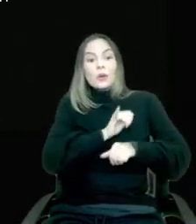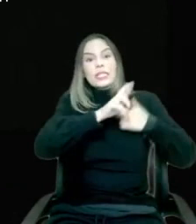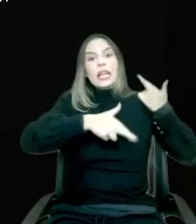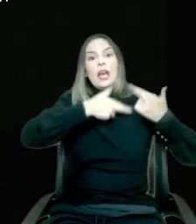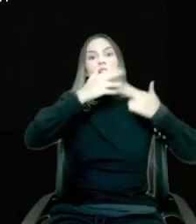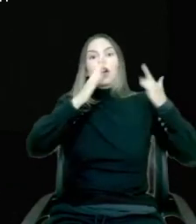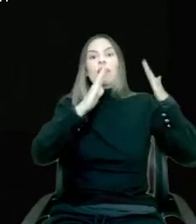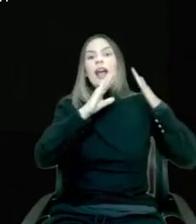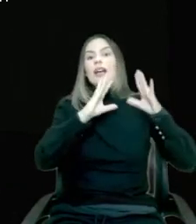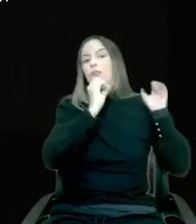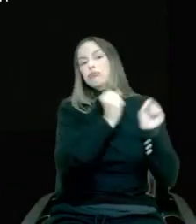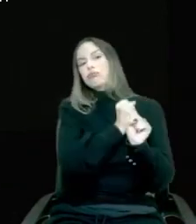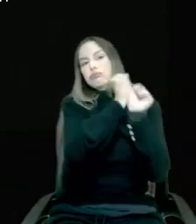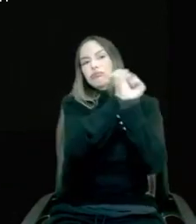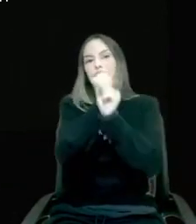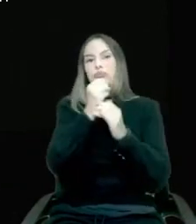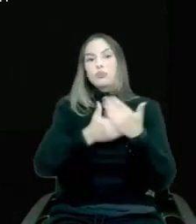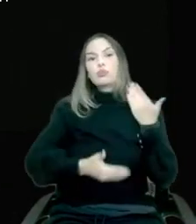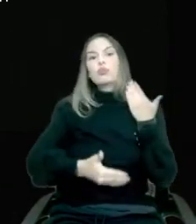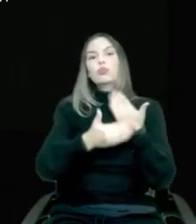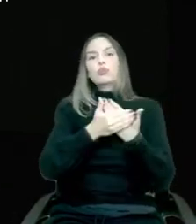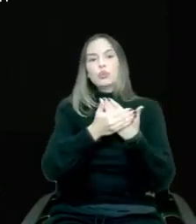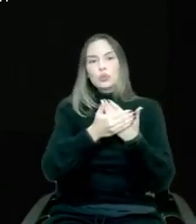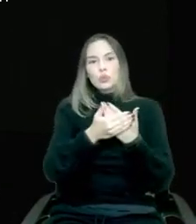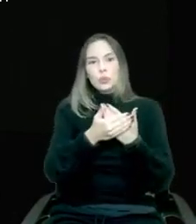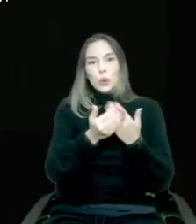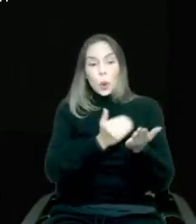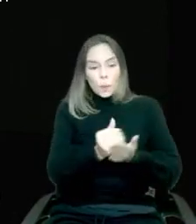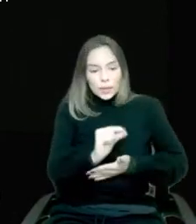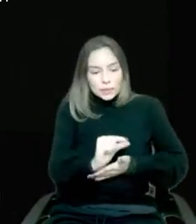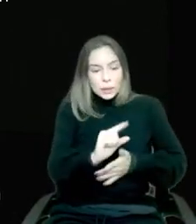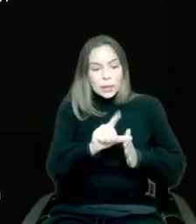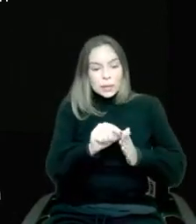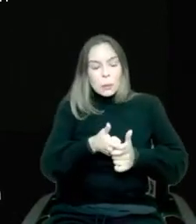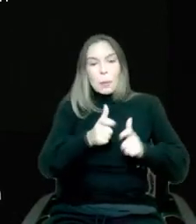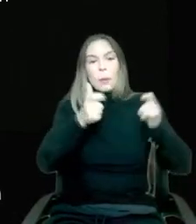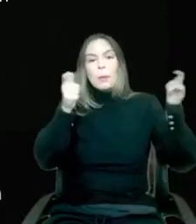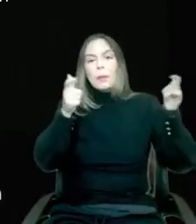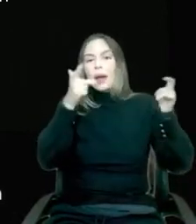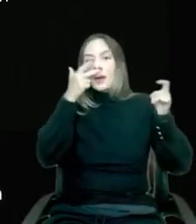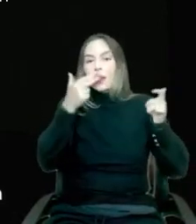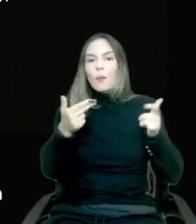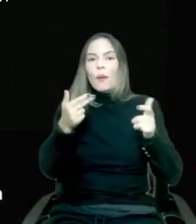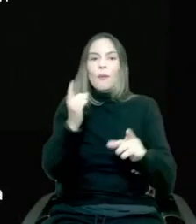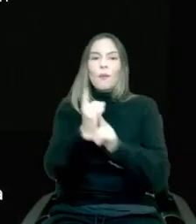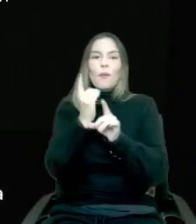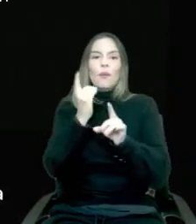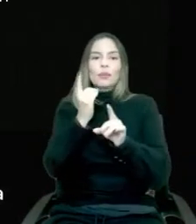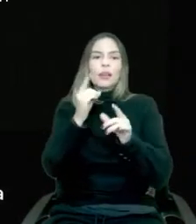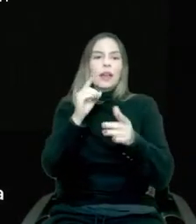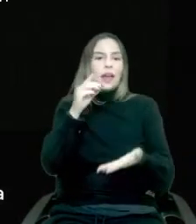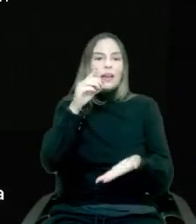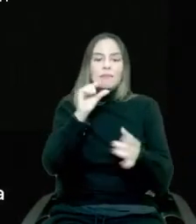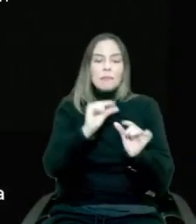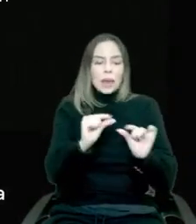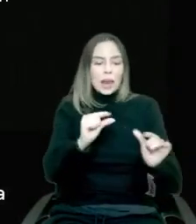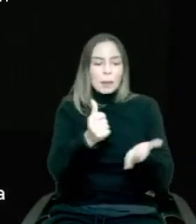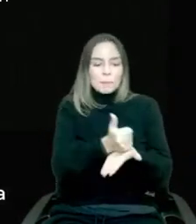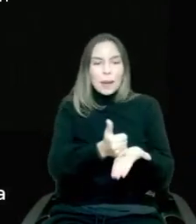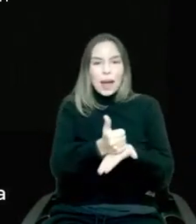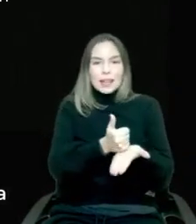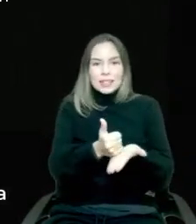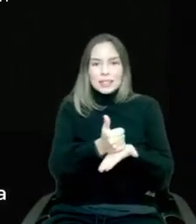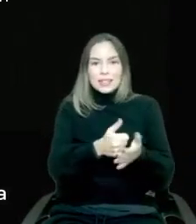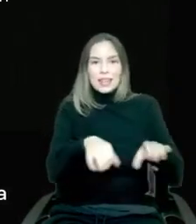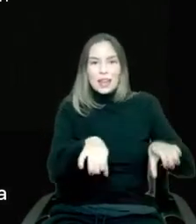And what we quickly discovered, and it was all on the unsexy stuff, it was all on foundational pieces, plumbing, electrical,